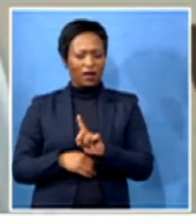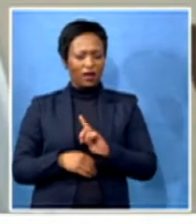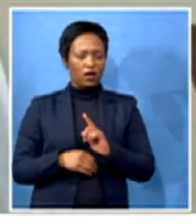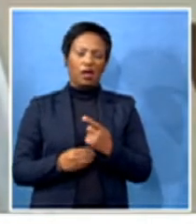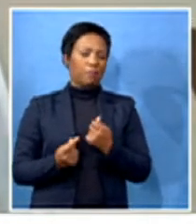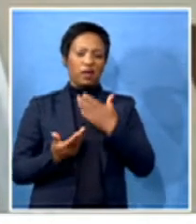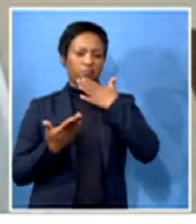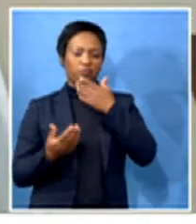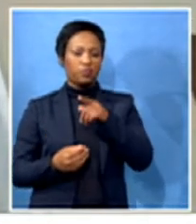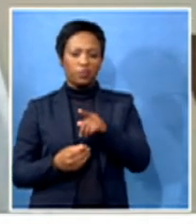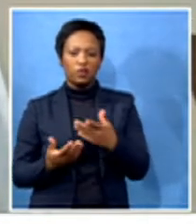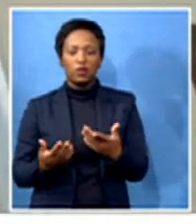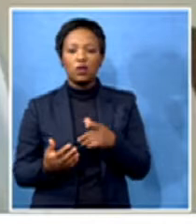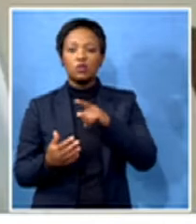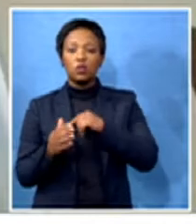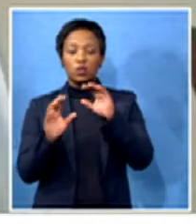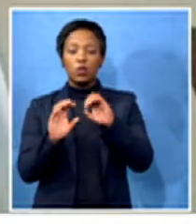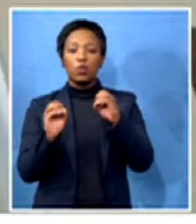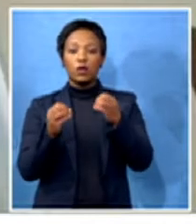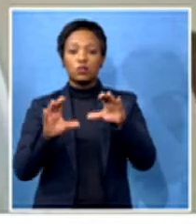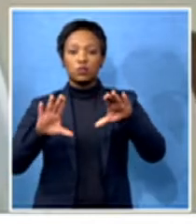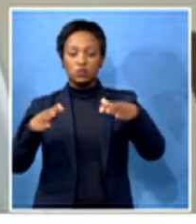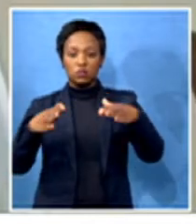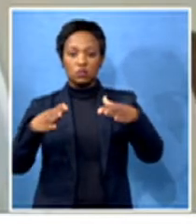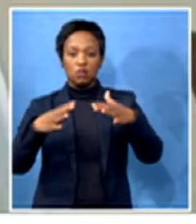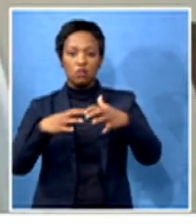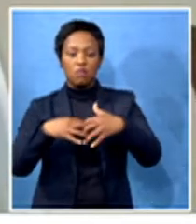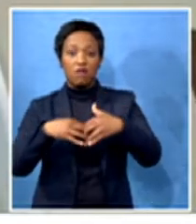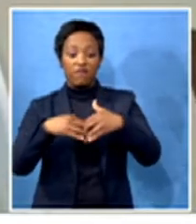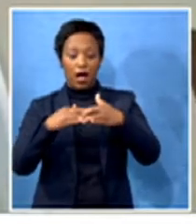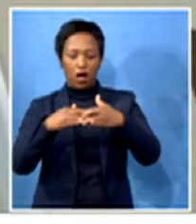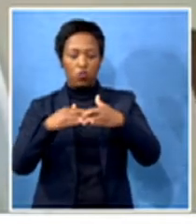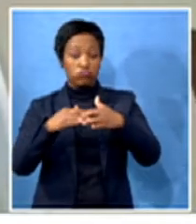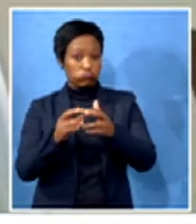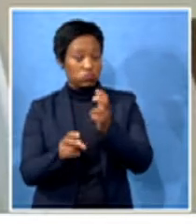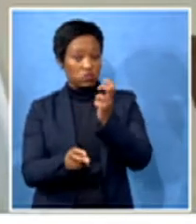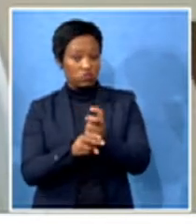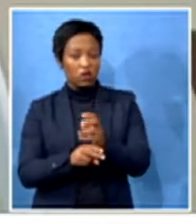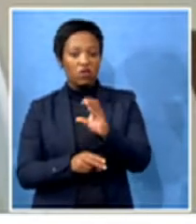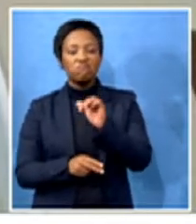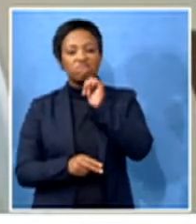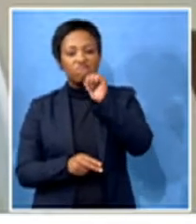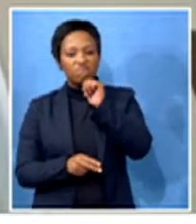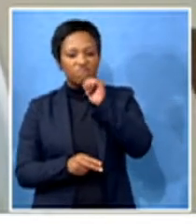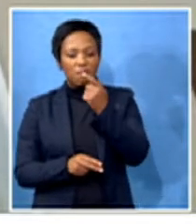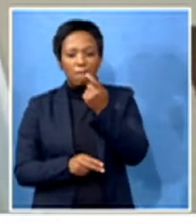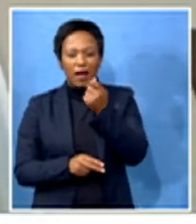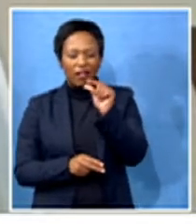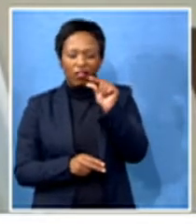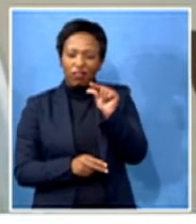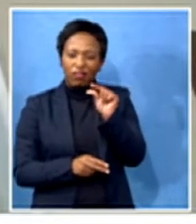for the organization, getting funding has really been very difficult. So, the little that we have that has been